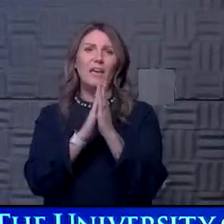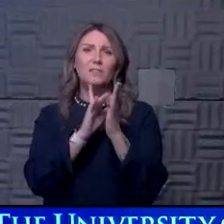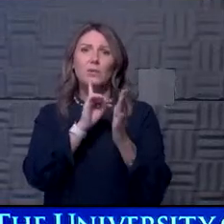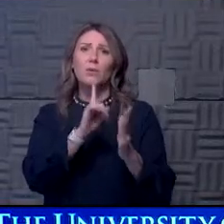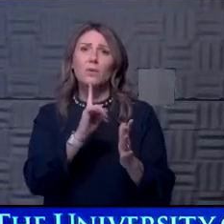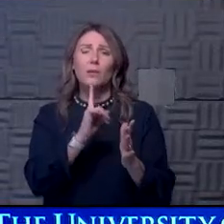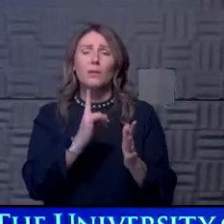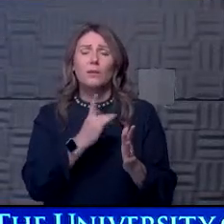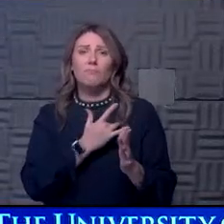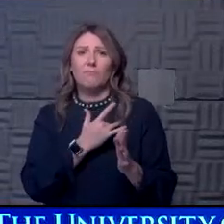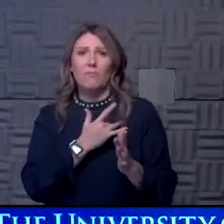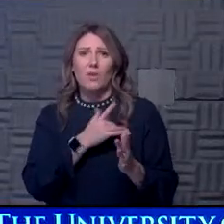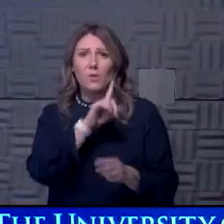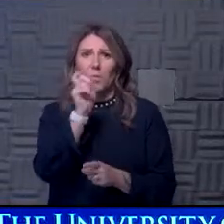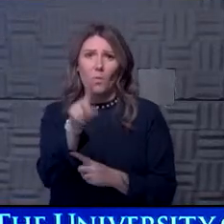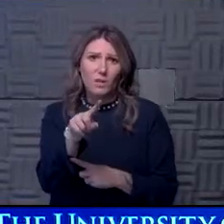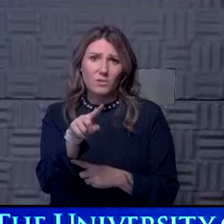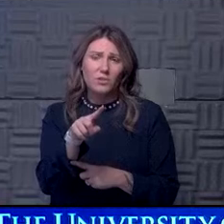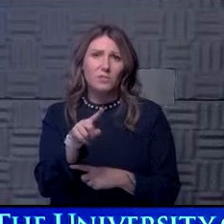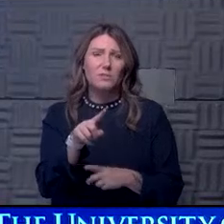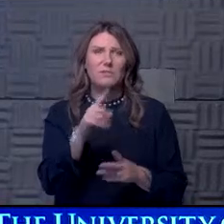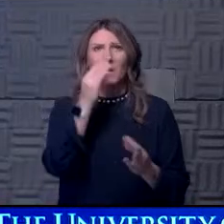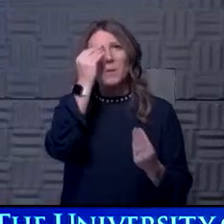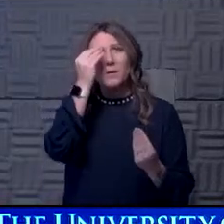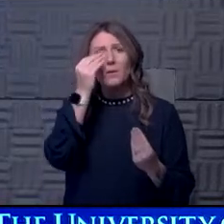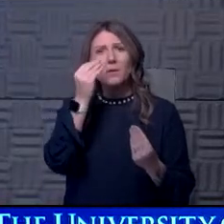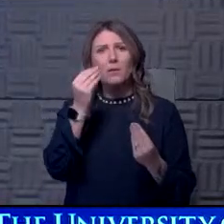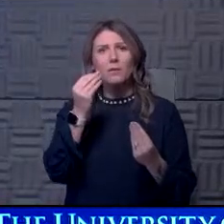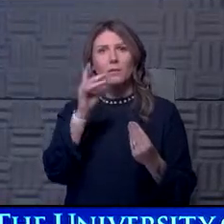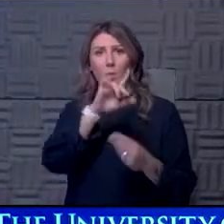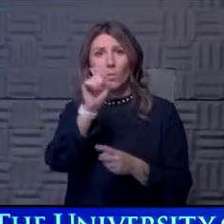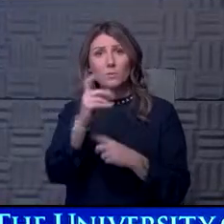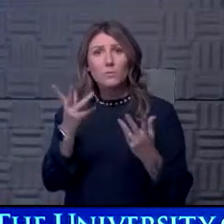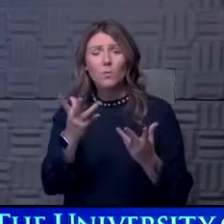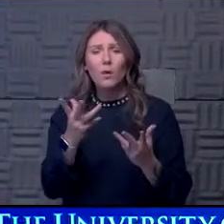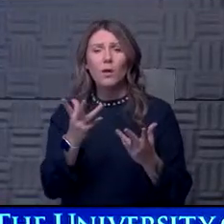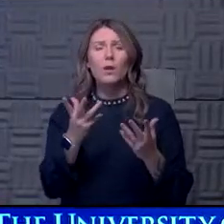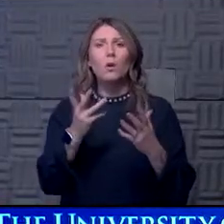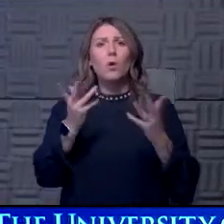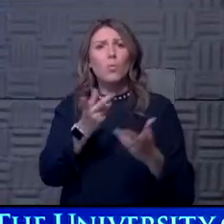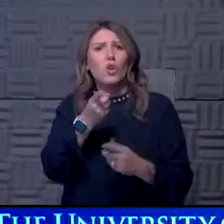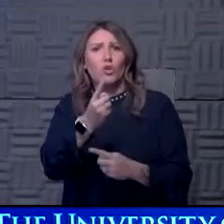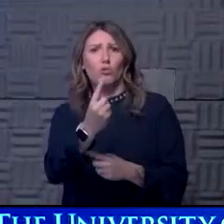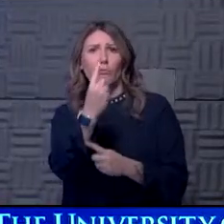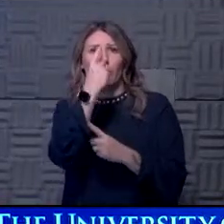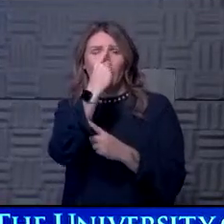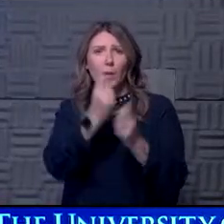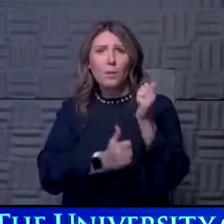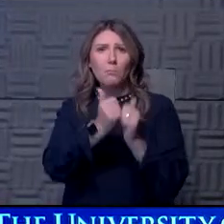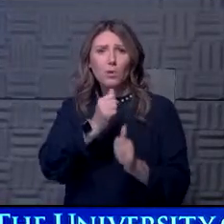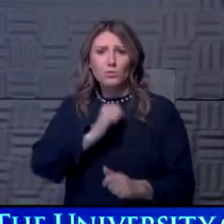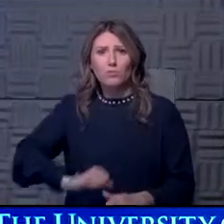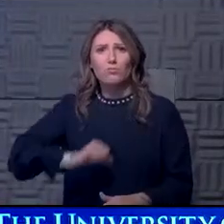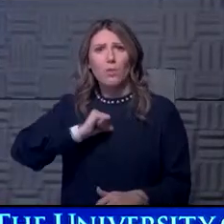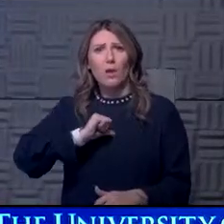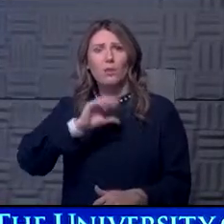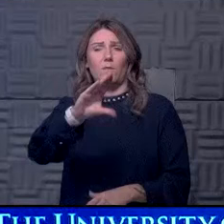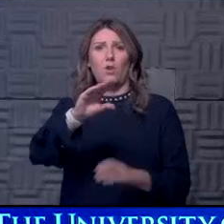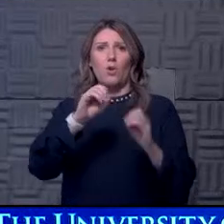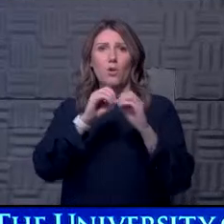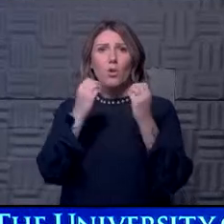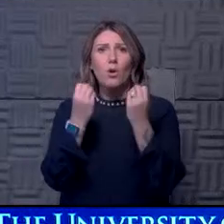question. And that question to me was, what do you think you are most proud of about your